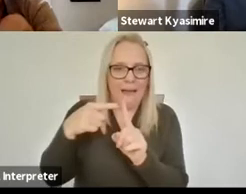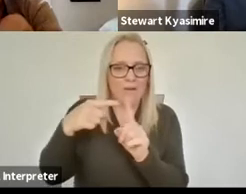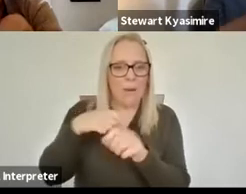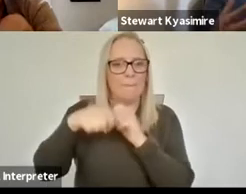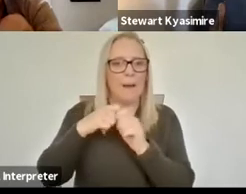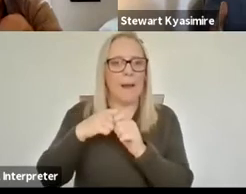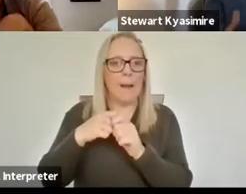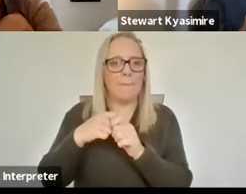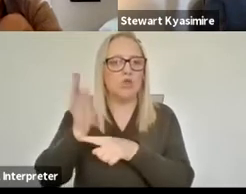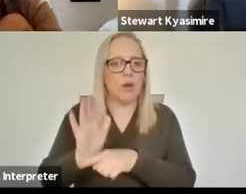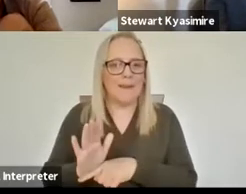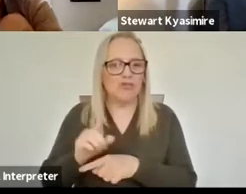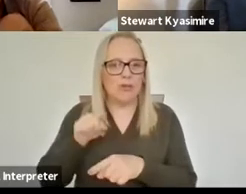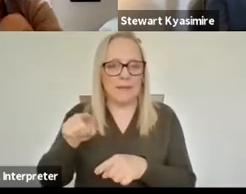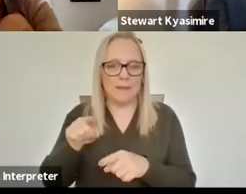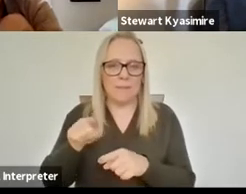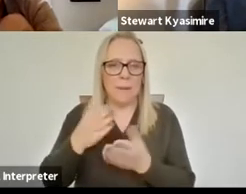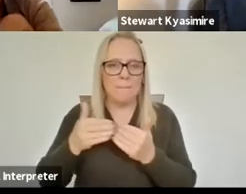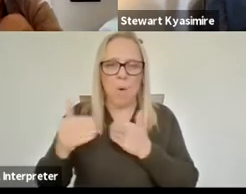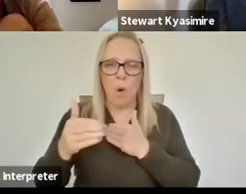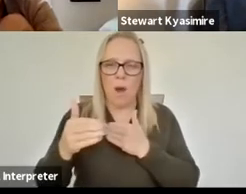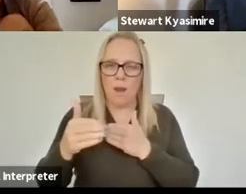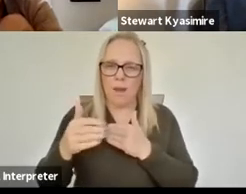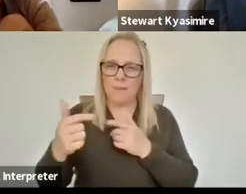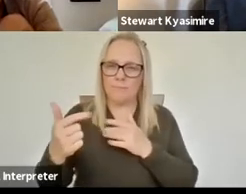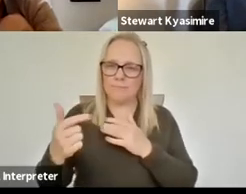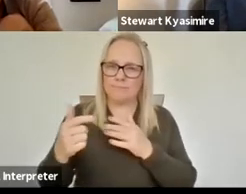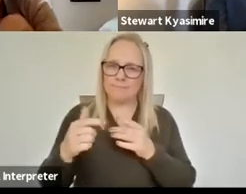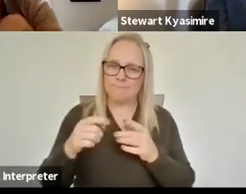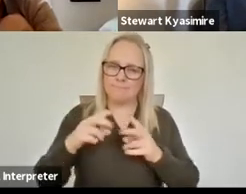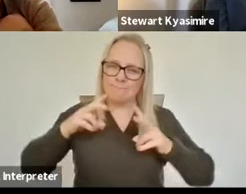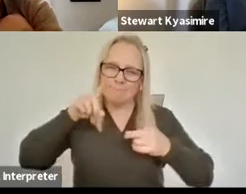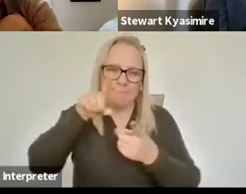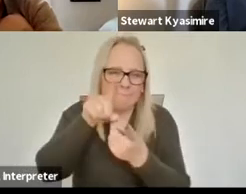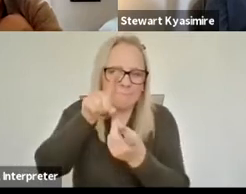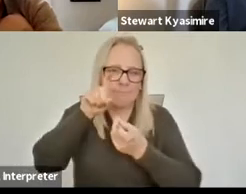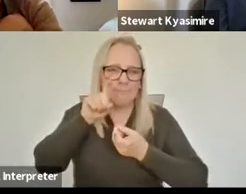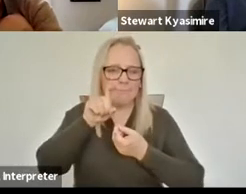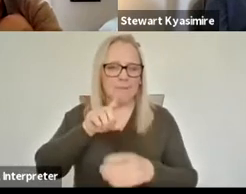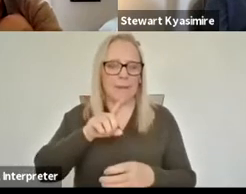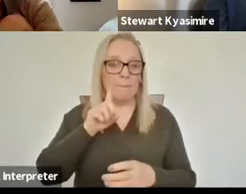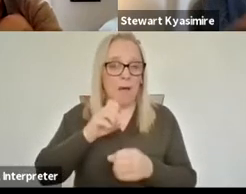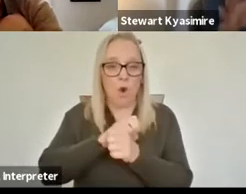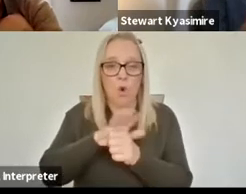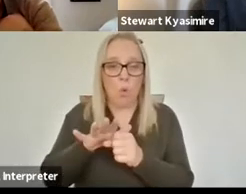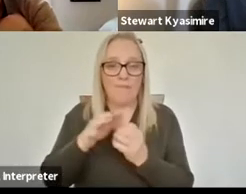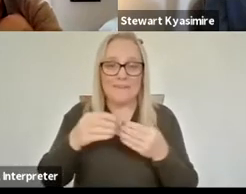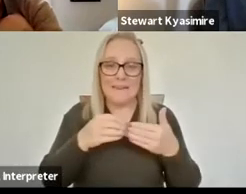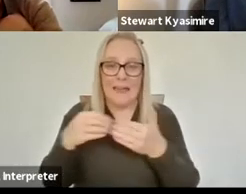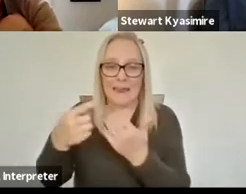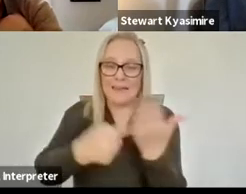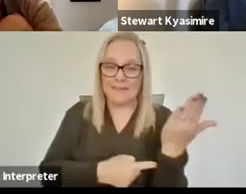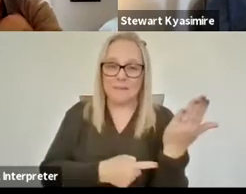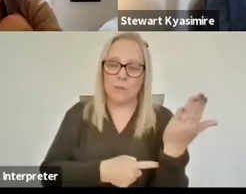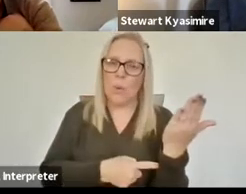as I've mentioned before the the guidelines are very very challenging um the COVID-19 guidelines just could you can just